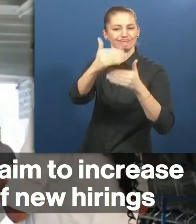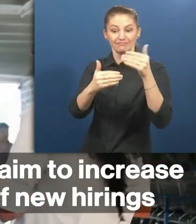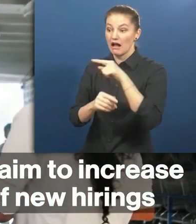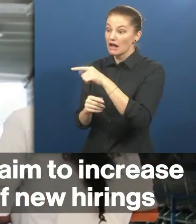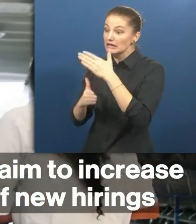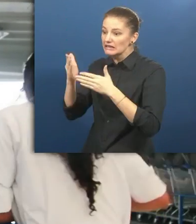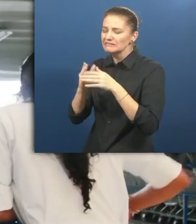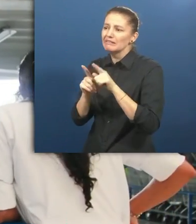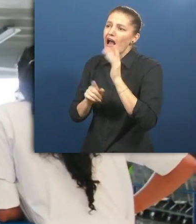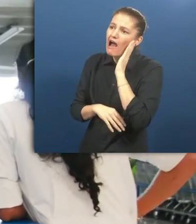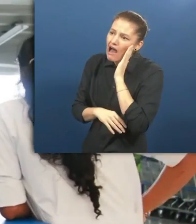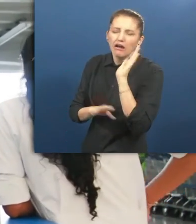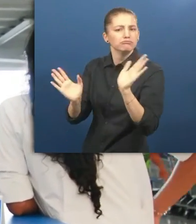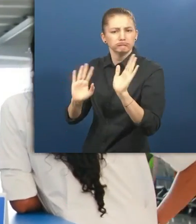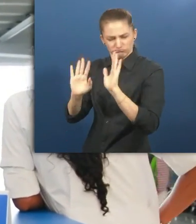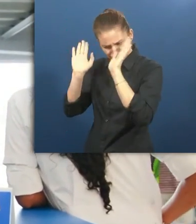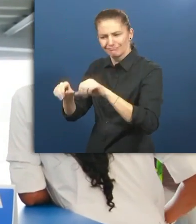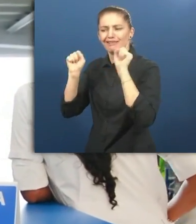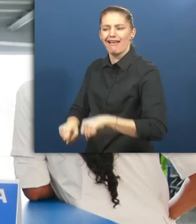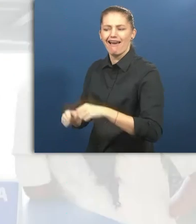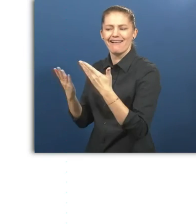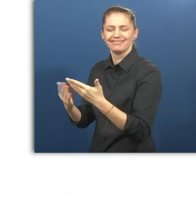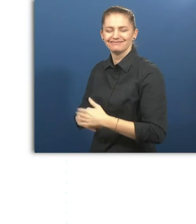disability does not mean disability.